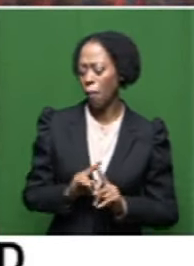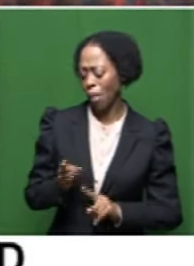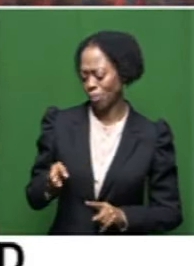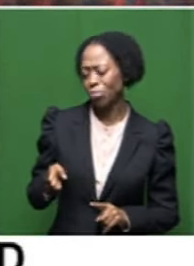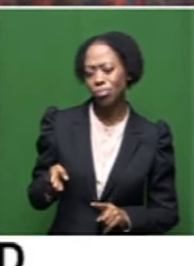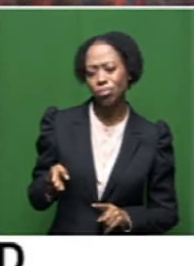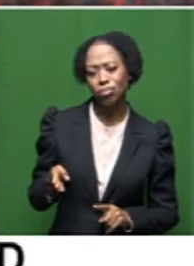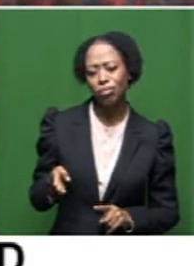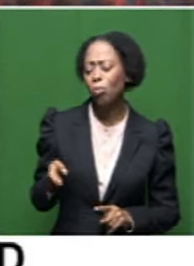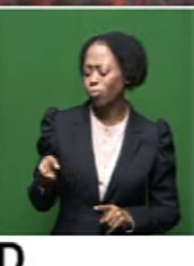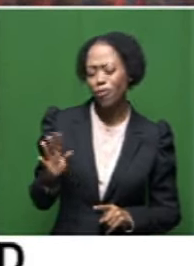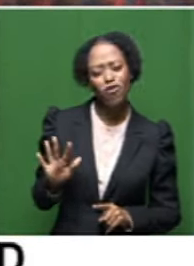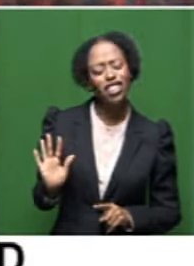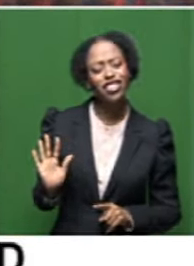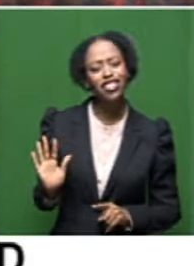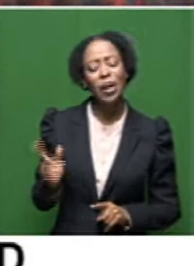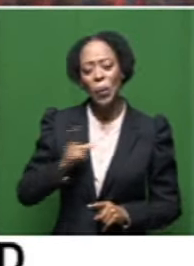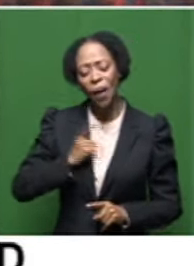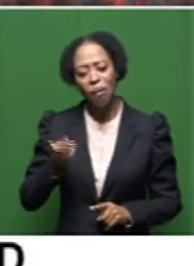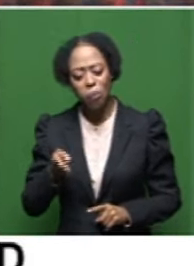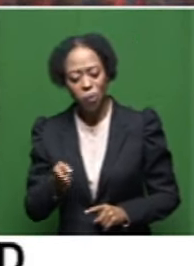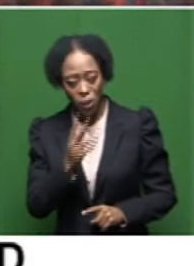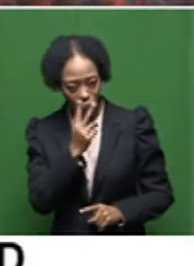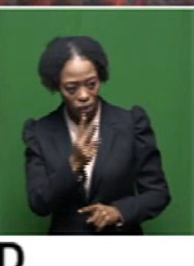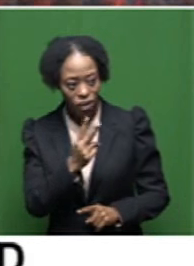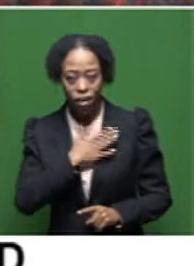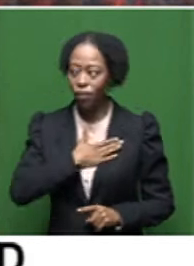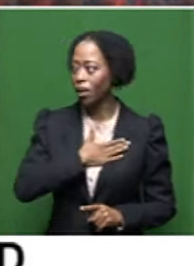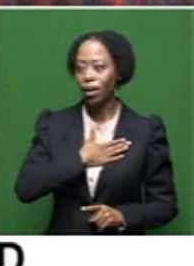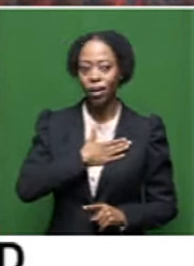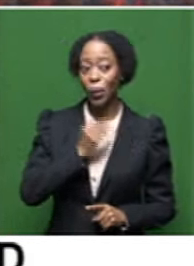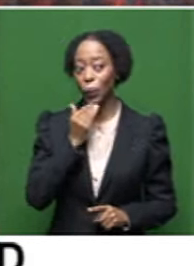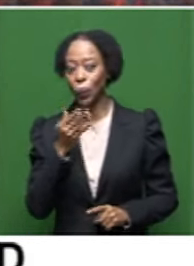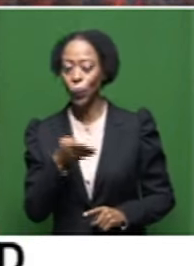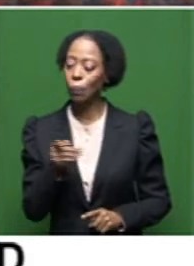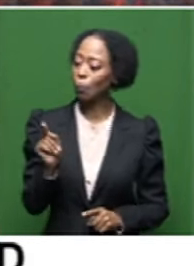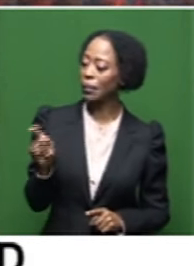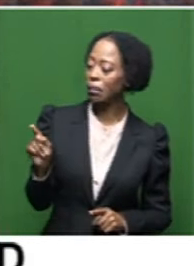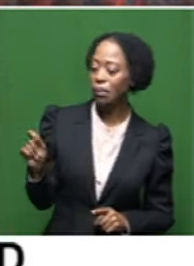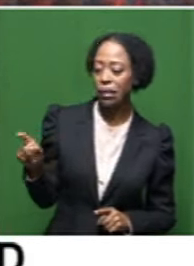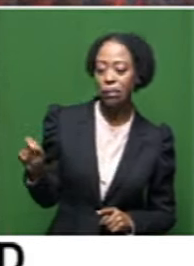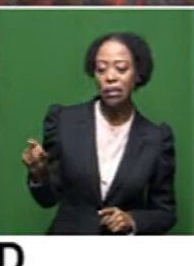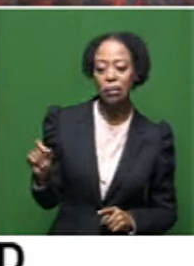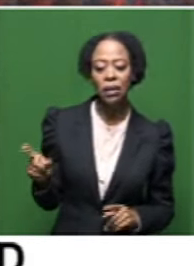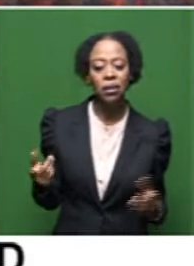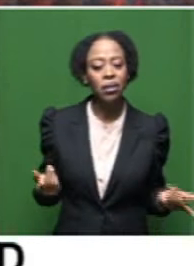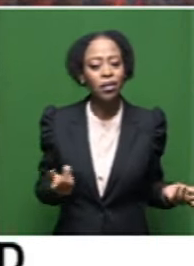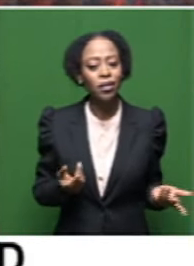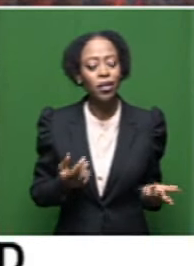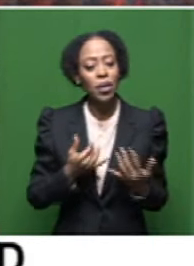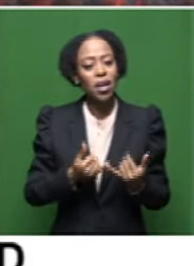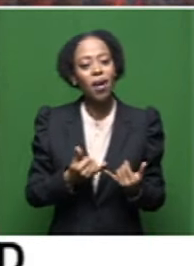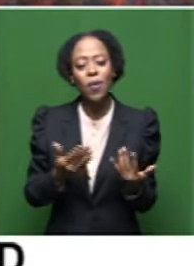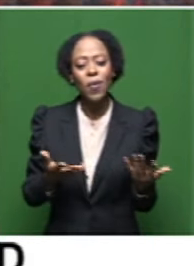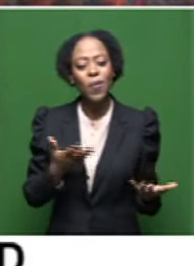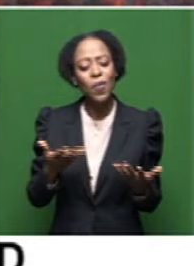there. We knew they were there. their presence was keenly felt, um, as people. So what is it